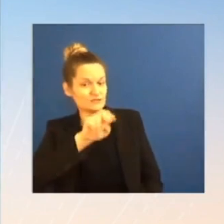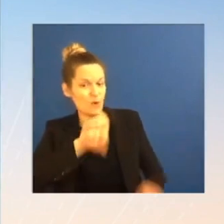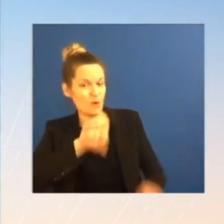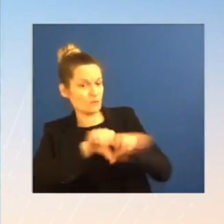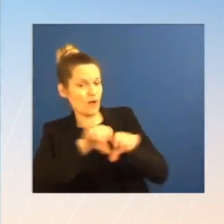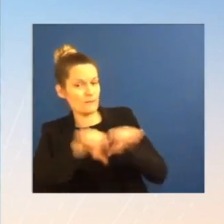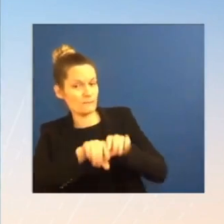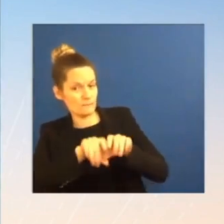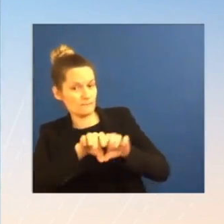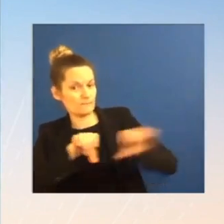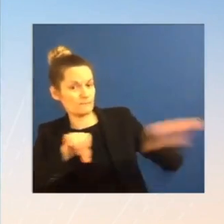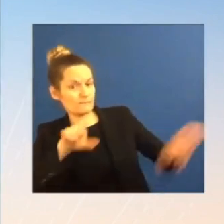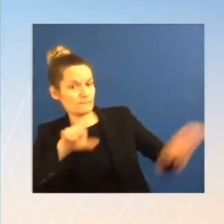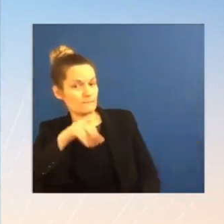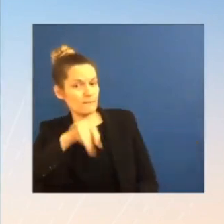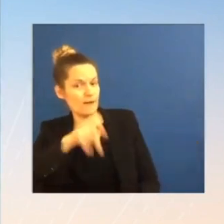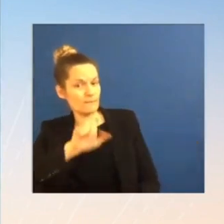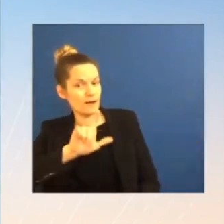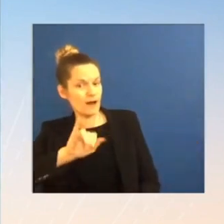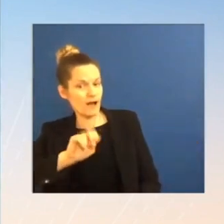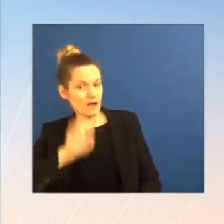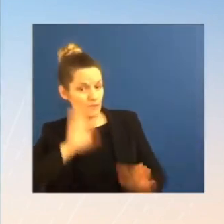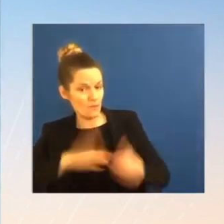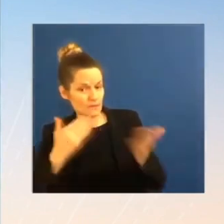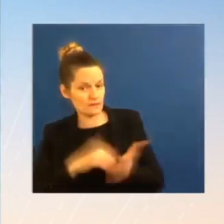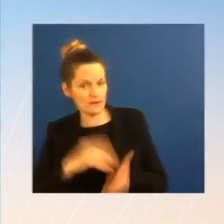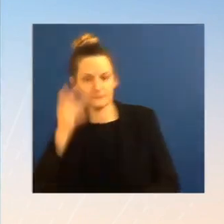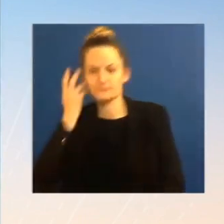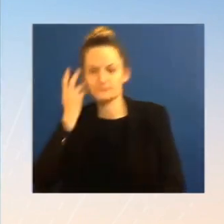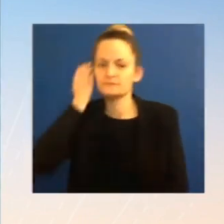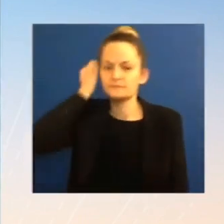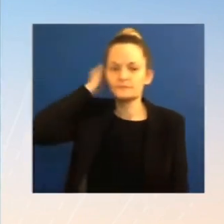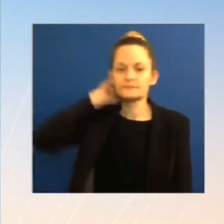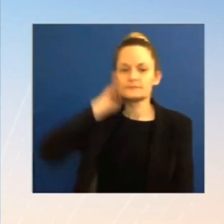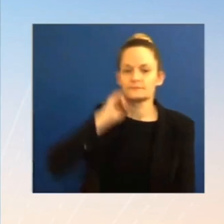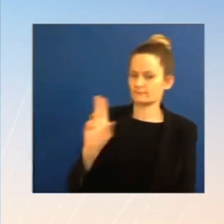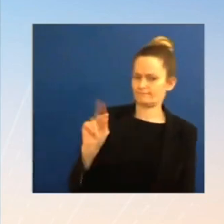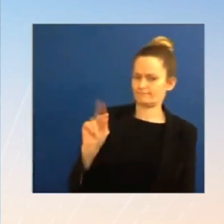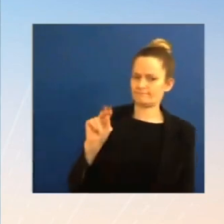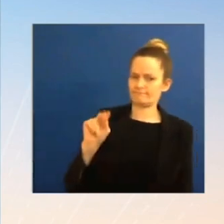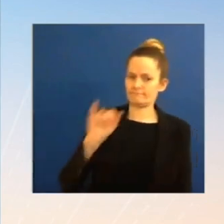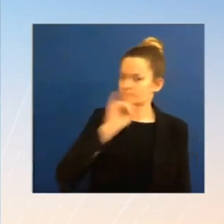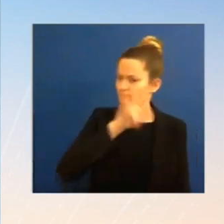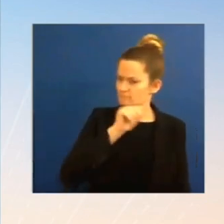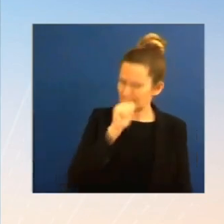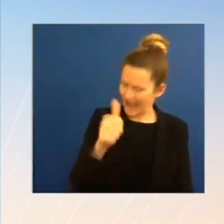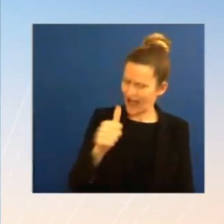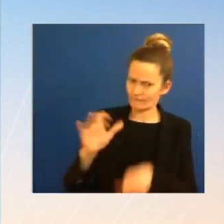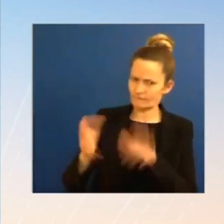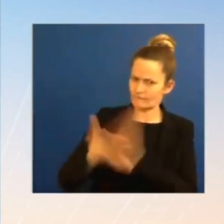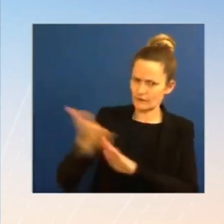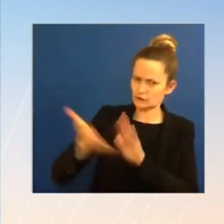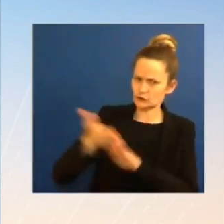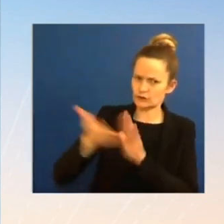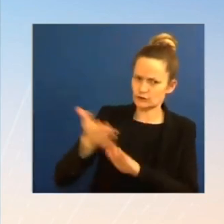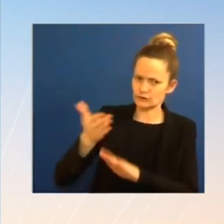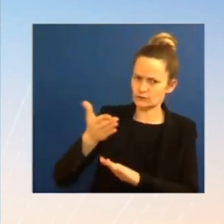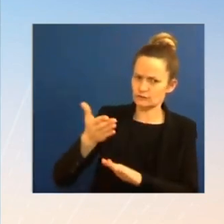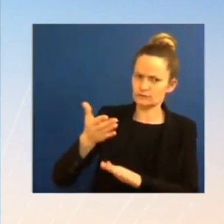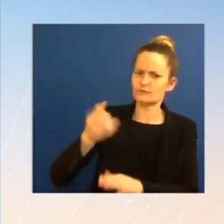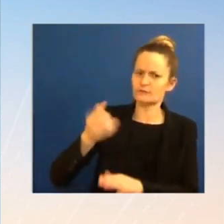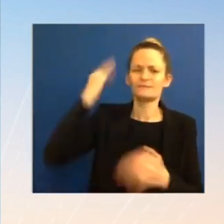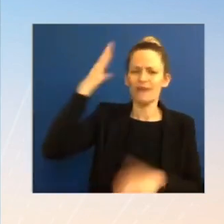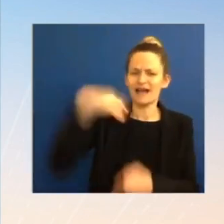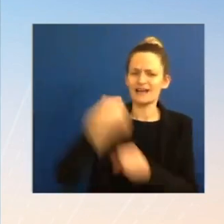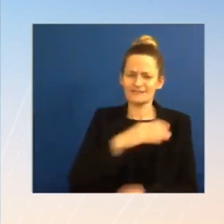never been operational. It would take years for that to have any impact. I know a number of members of Congress have suggested that, but that is a proposed